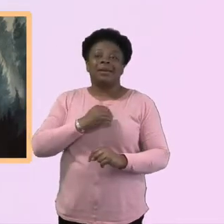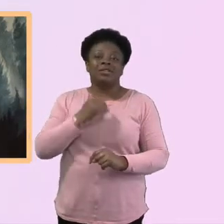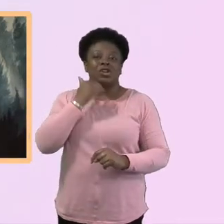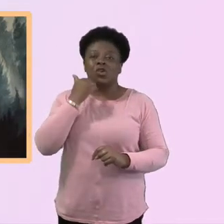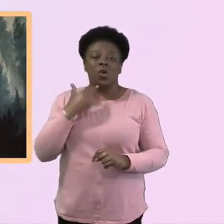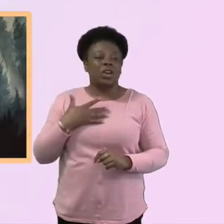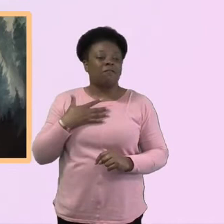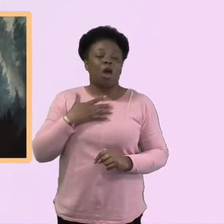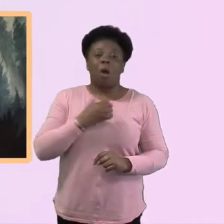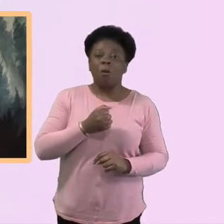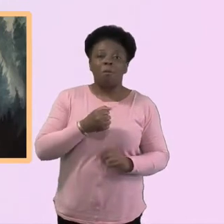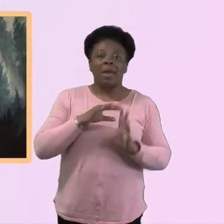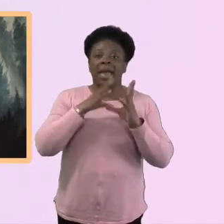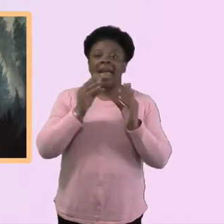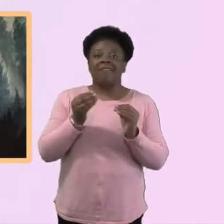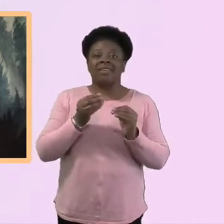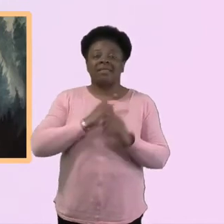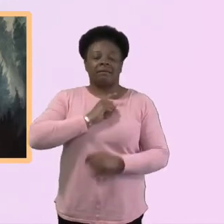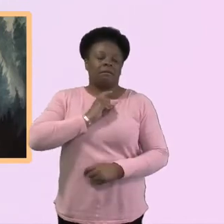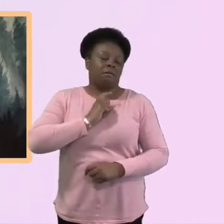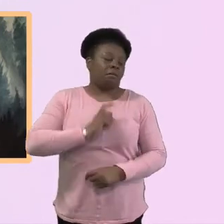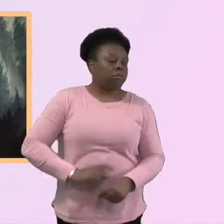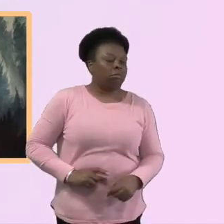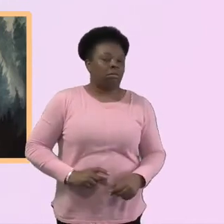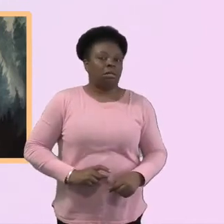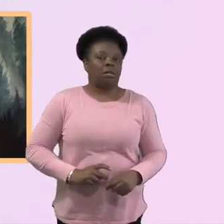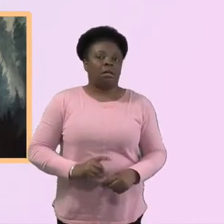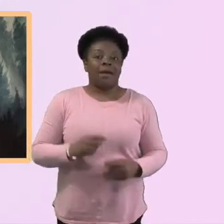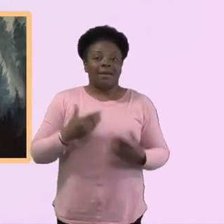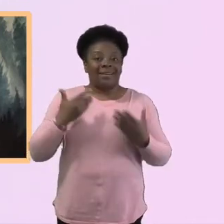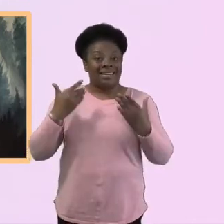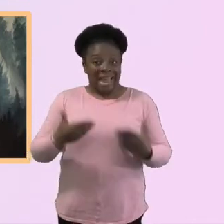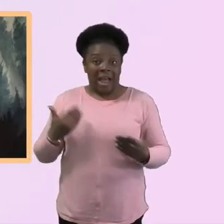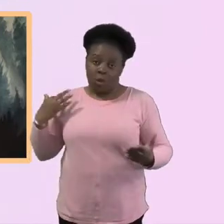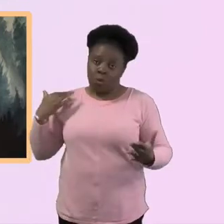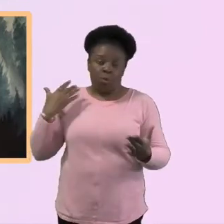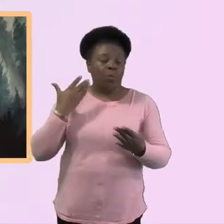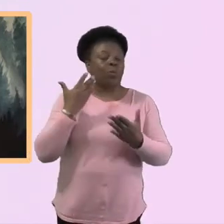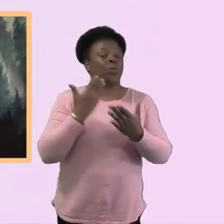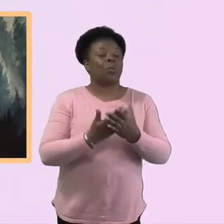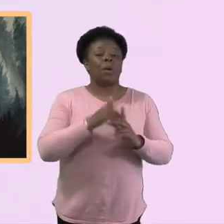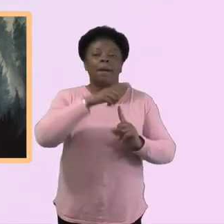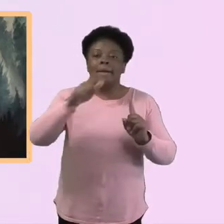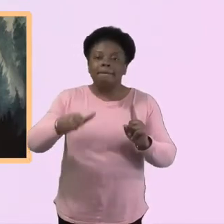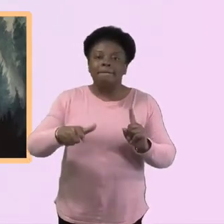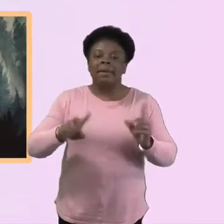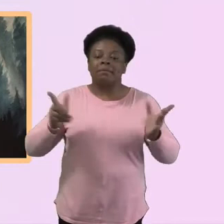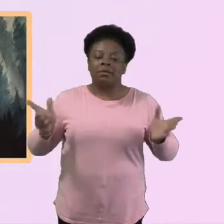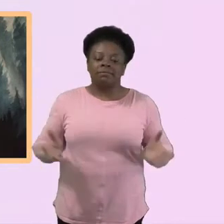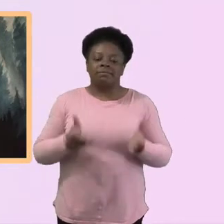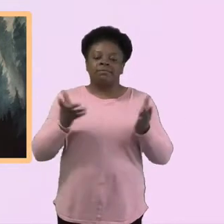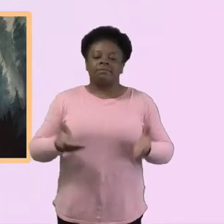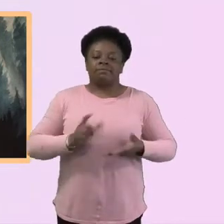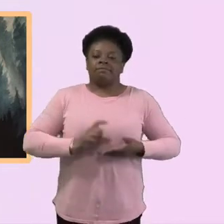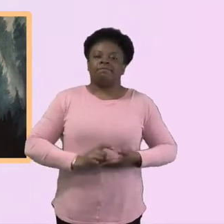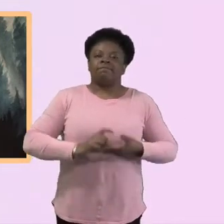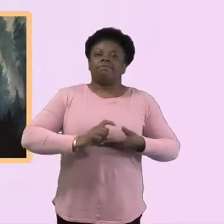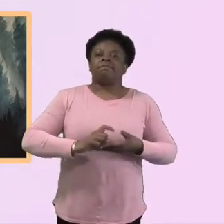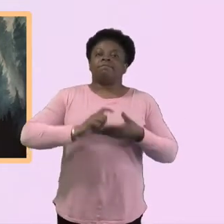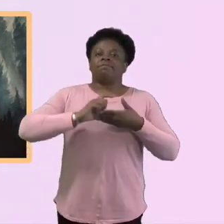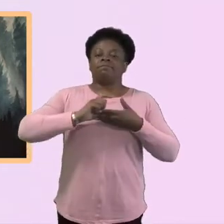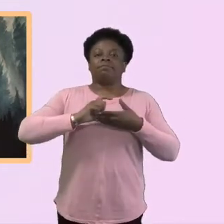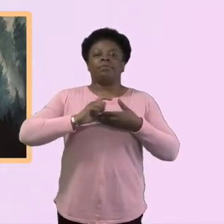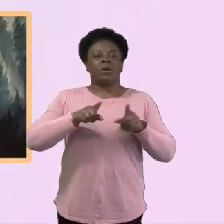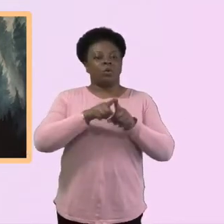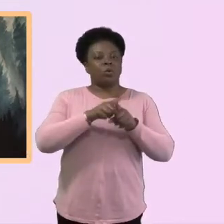um, they've got, we've got much more, um, hope. And, uh, I think that it's been an opportunity for them to grow, uh, on their